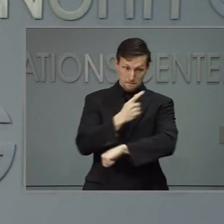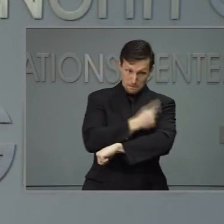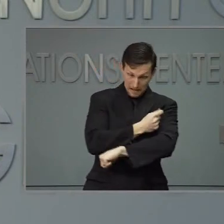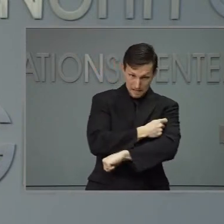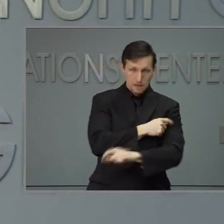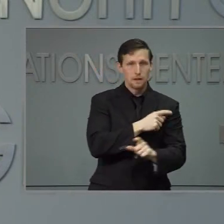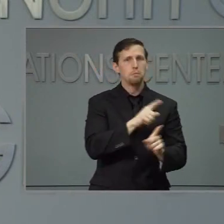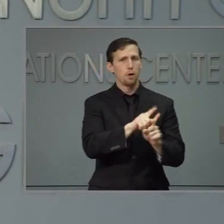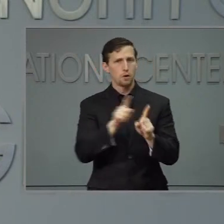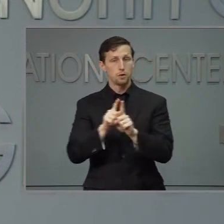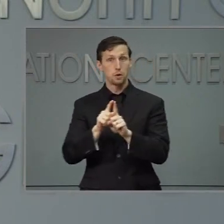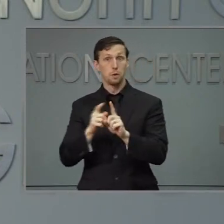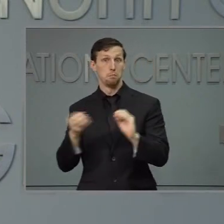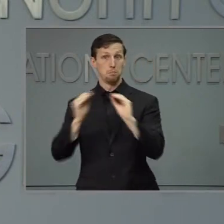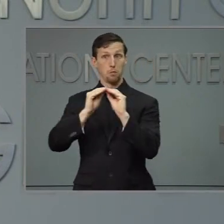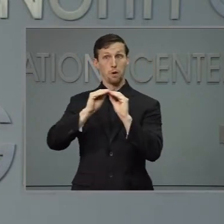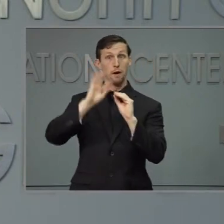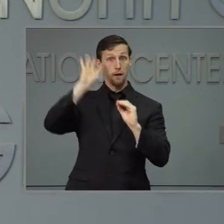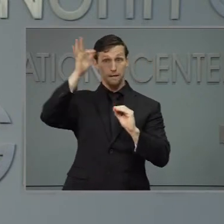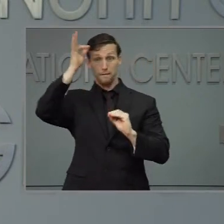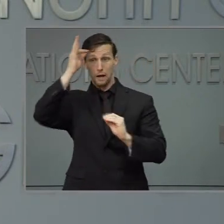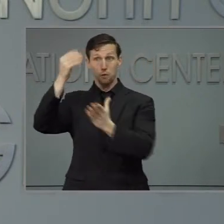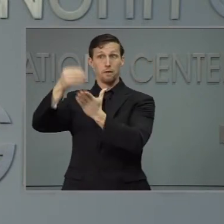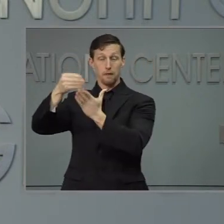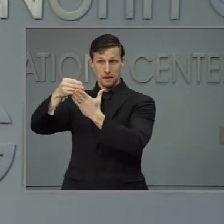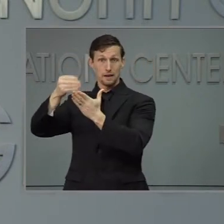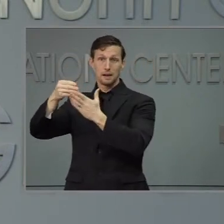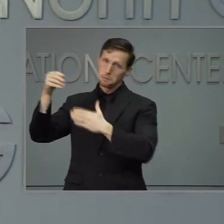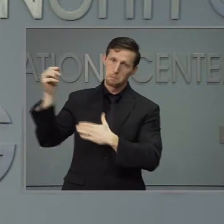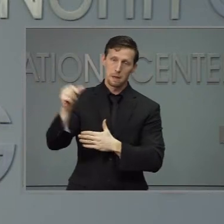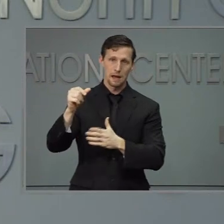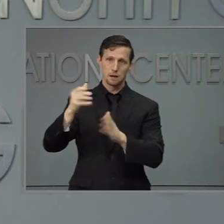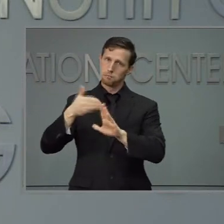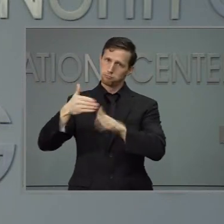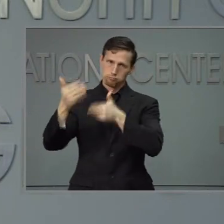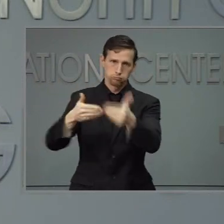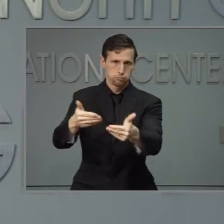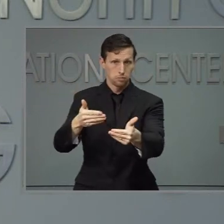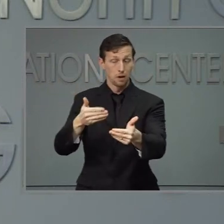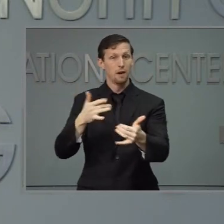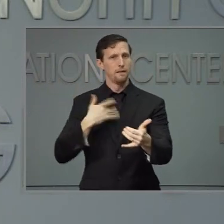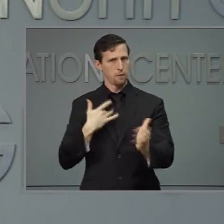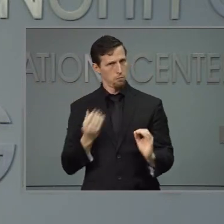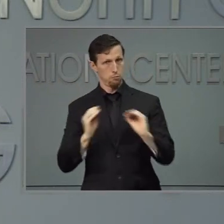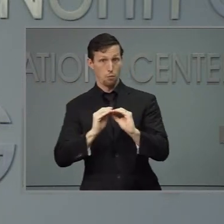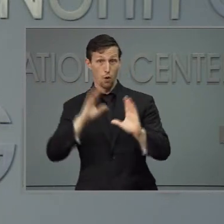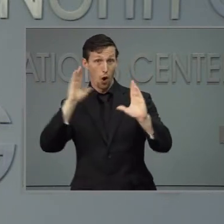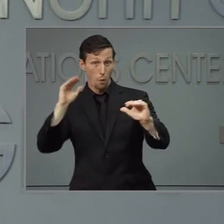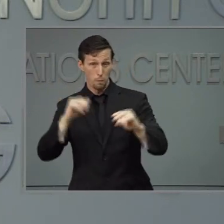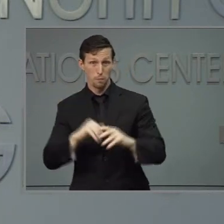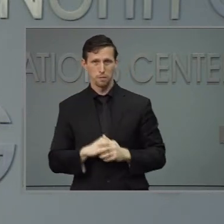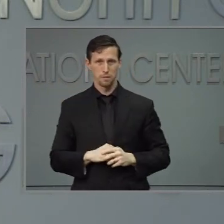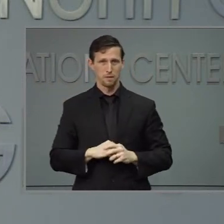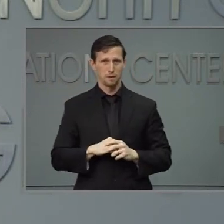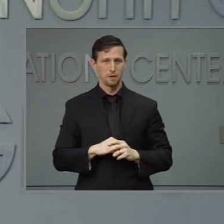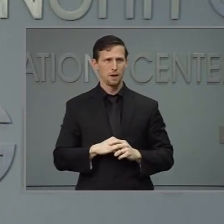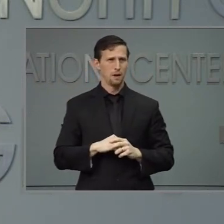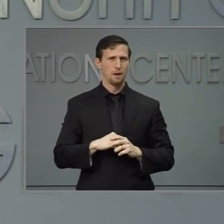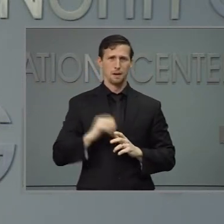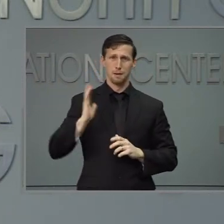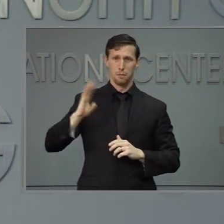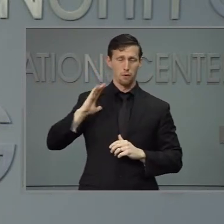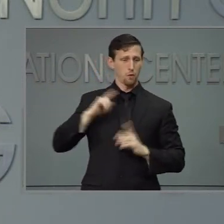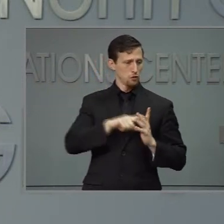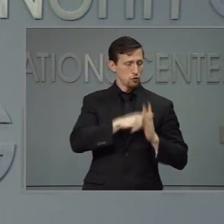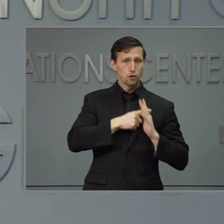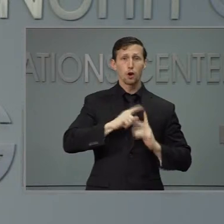have provided a glimmer of hope at the end of a long year. When we rang in 2020, we didn't expect to be closing it out in the grips of a